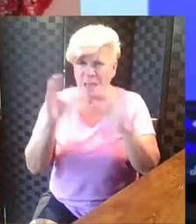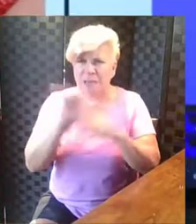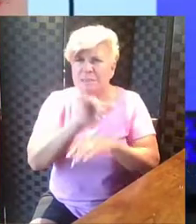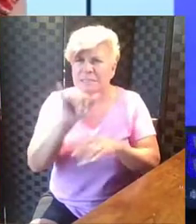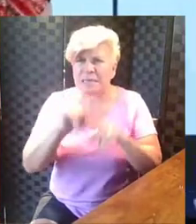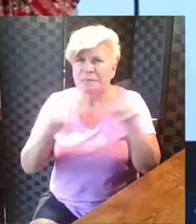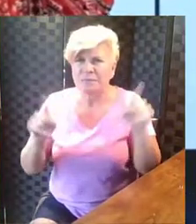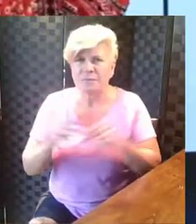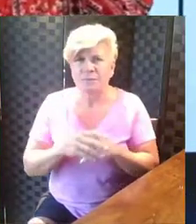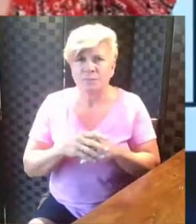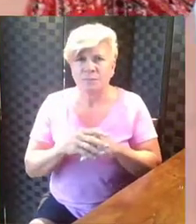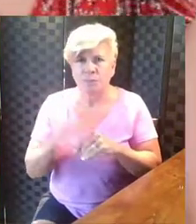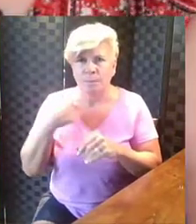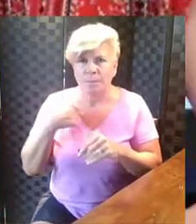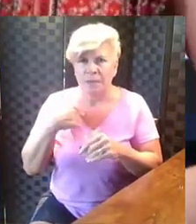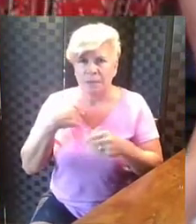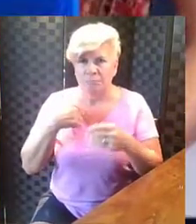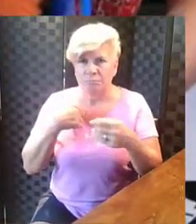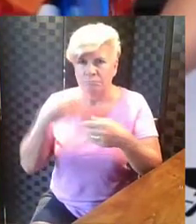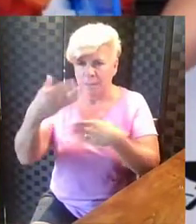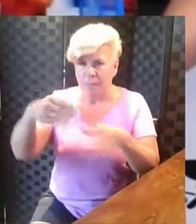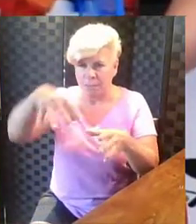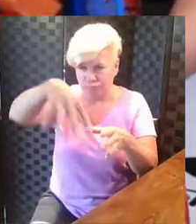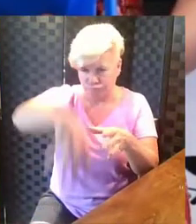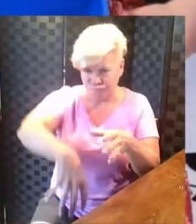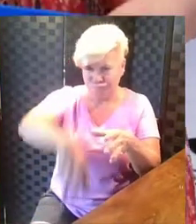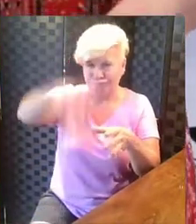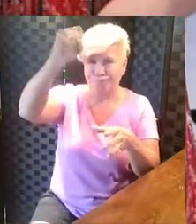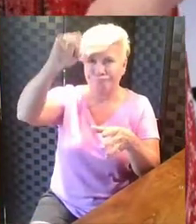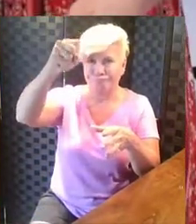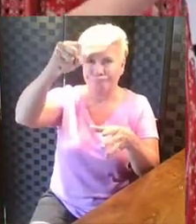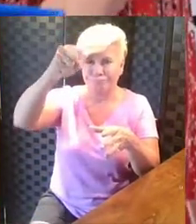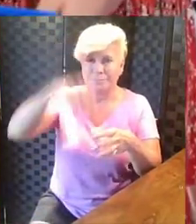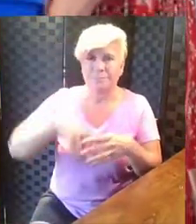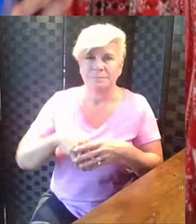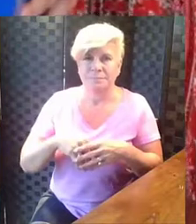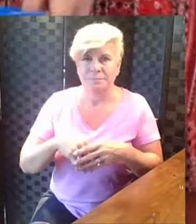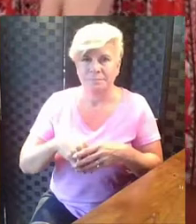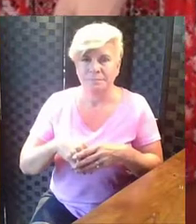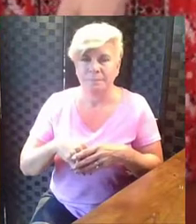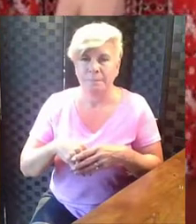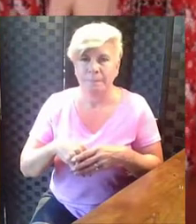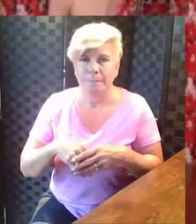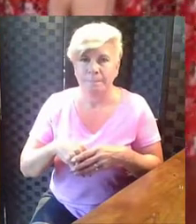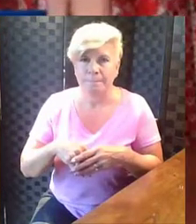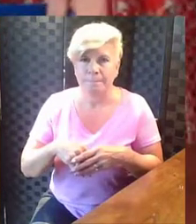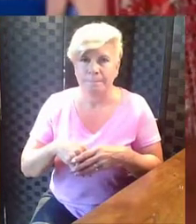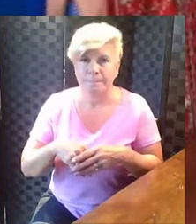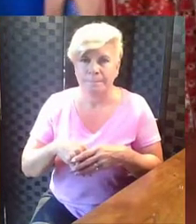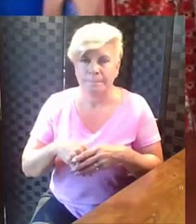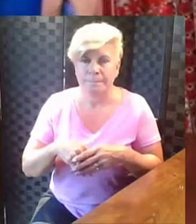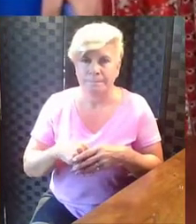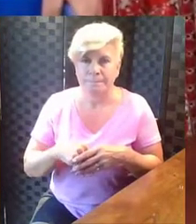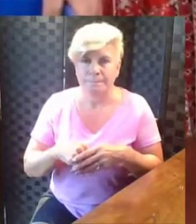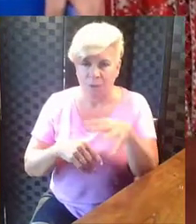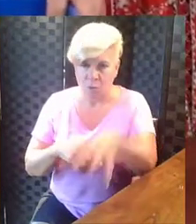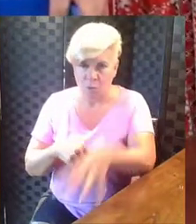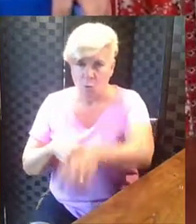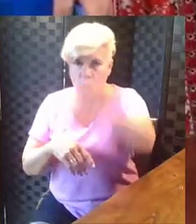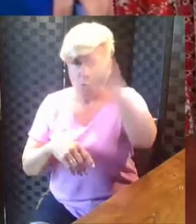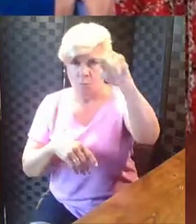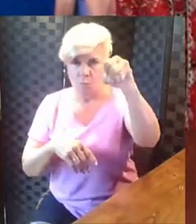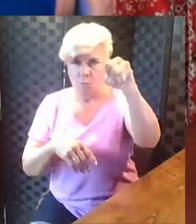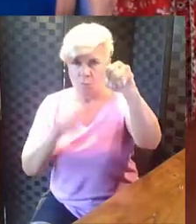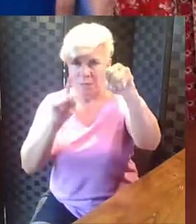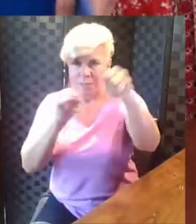So I'm just going to reach in. I've got my tub of cubes or blocks here. I'm going to grab one